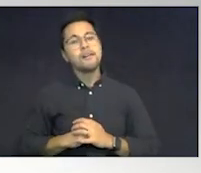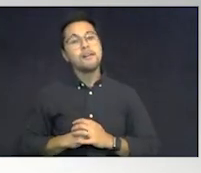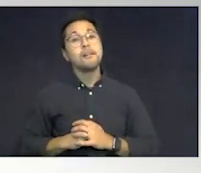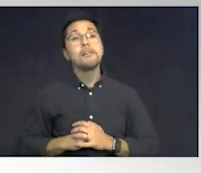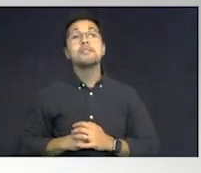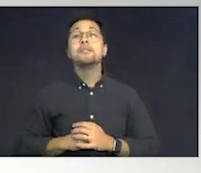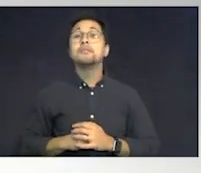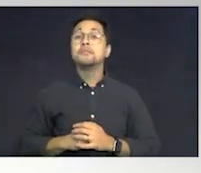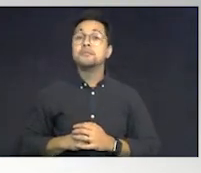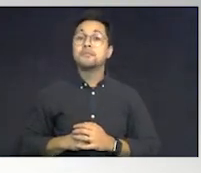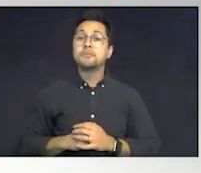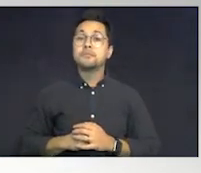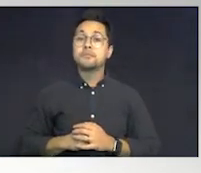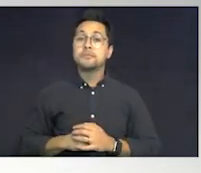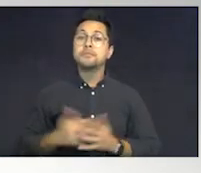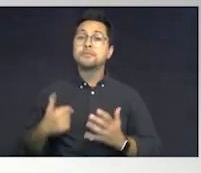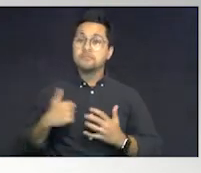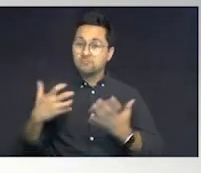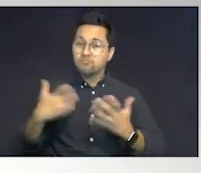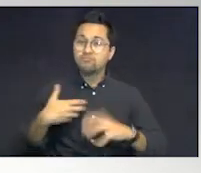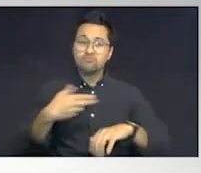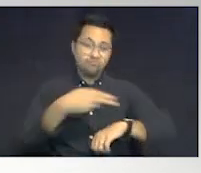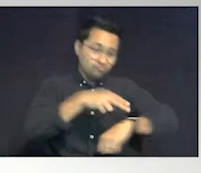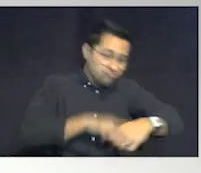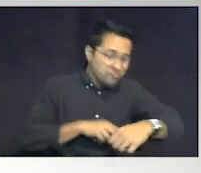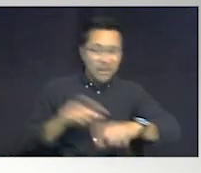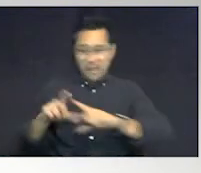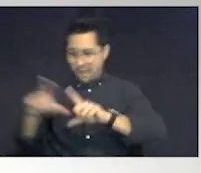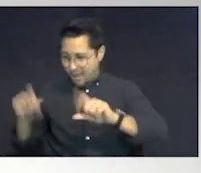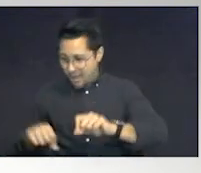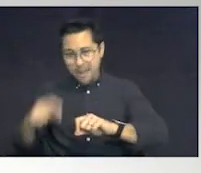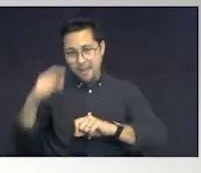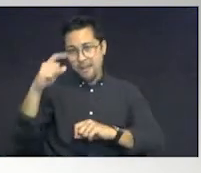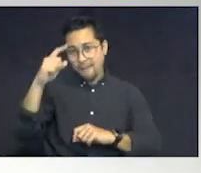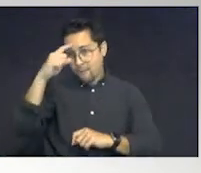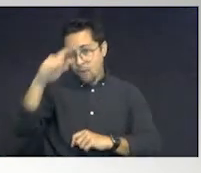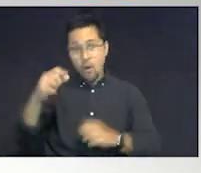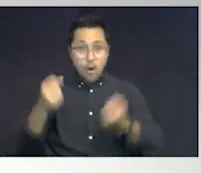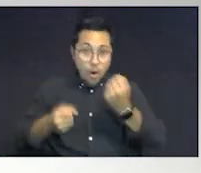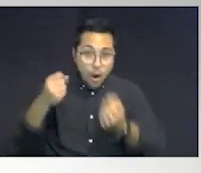I want you to ribbon and do everything for car and home.